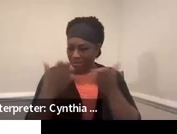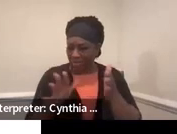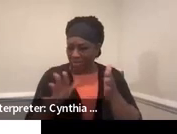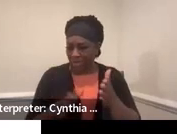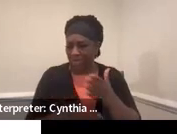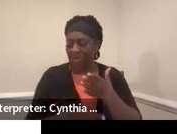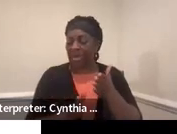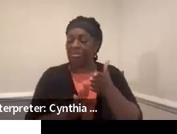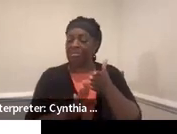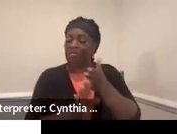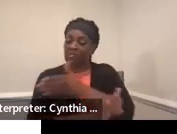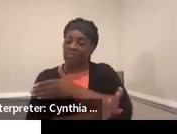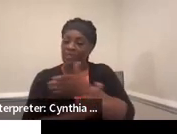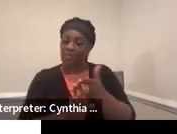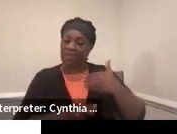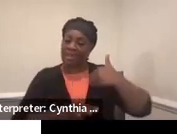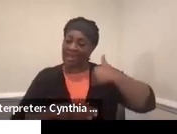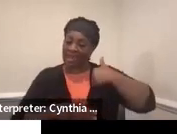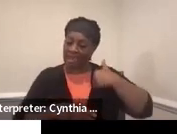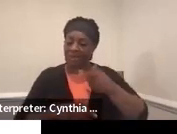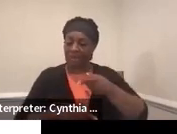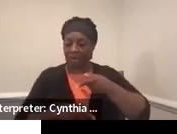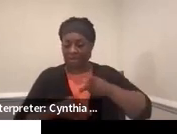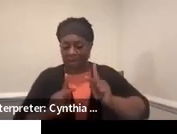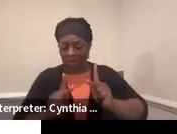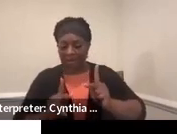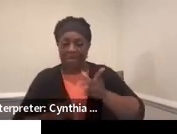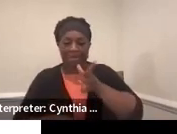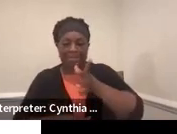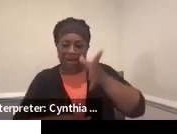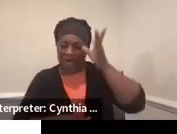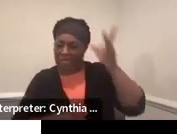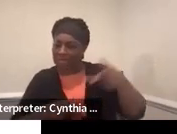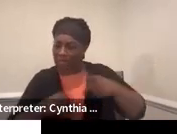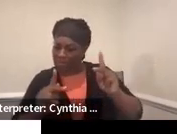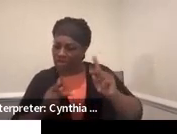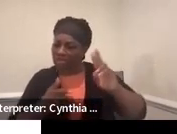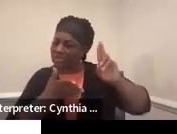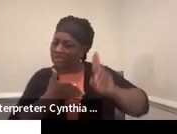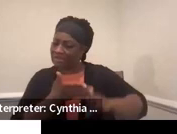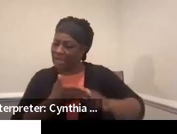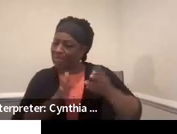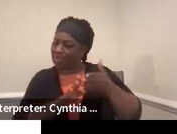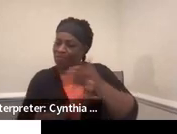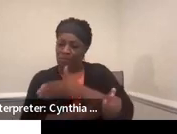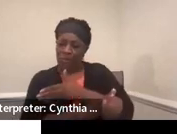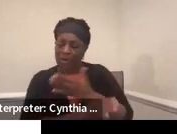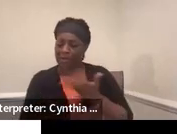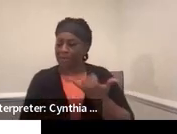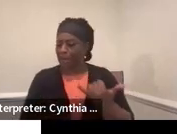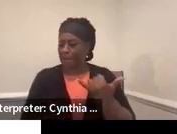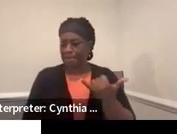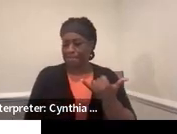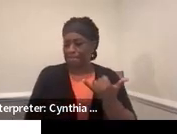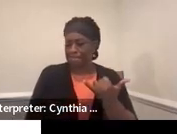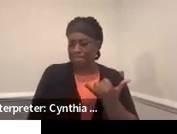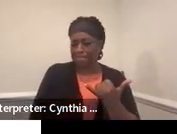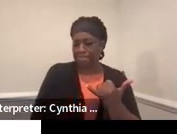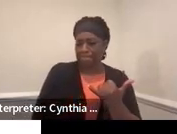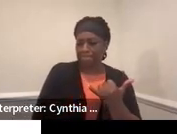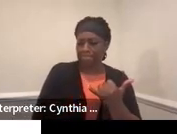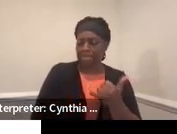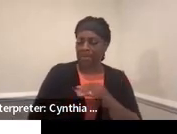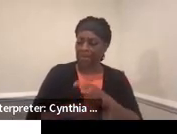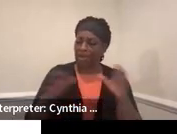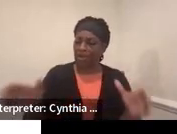Previously, you had to have parents' consent for these services. But I would